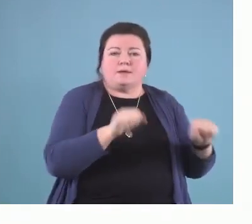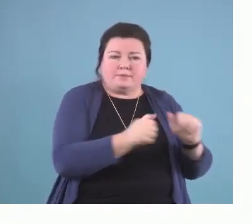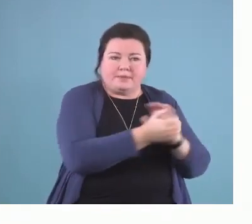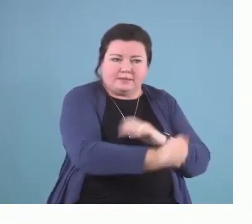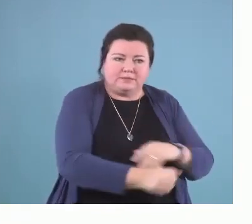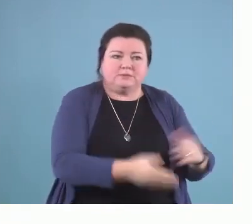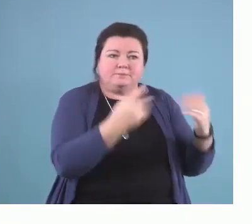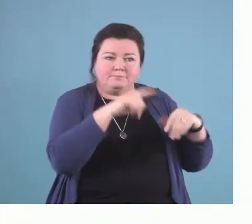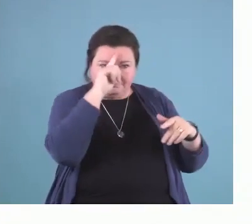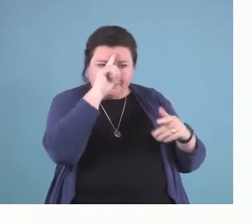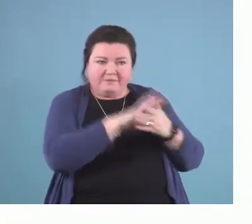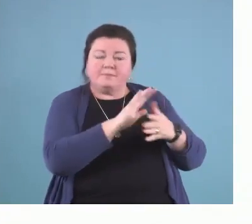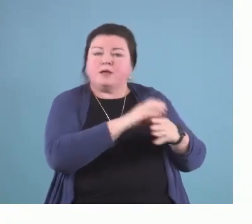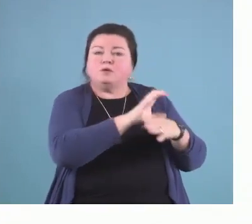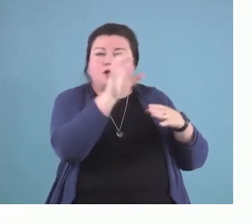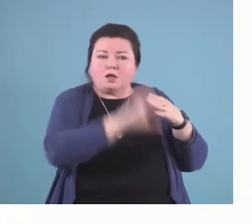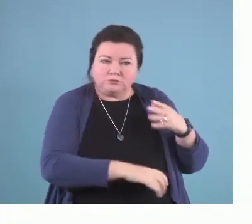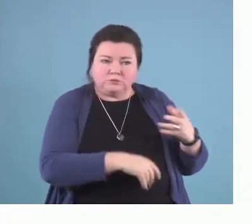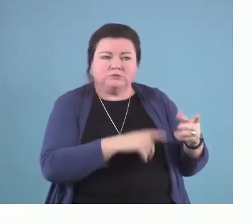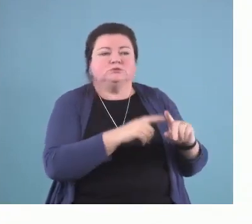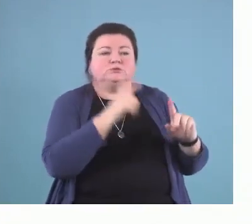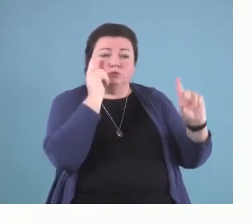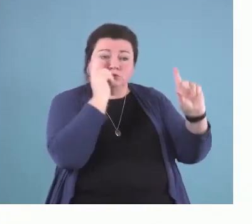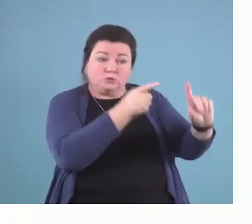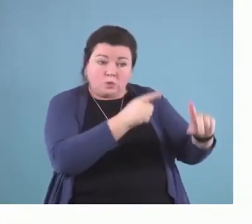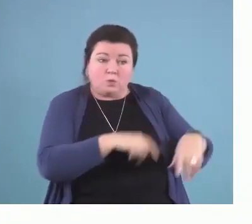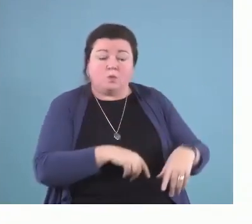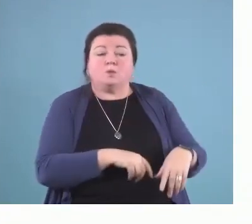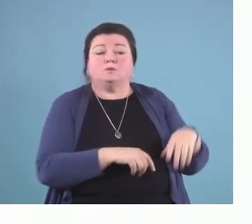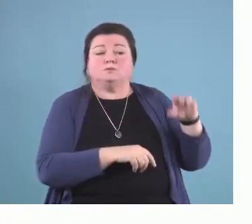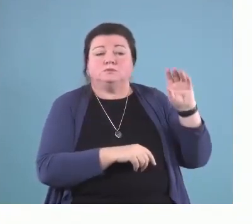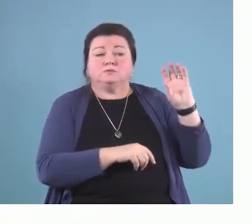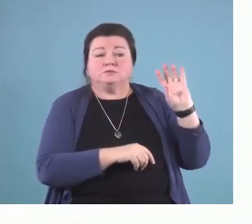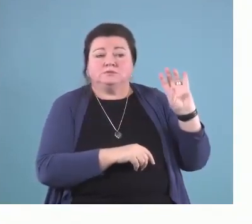Goals? Memory, attention, and decision processes?